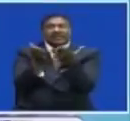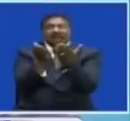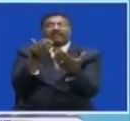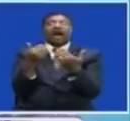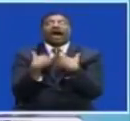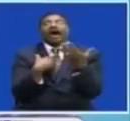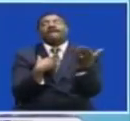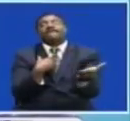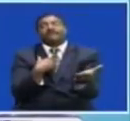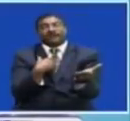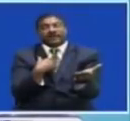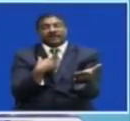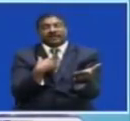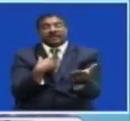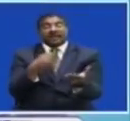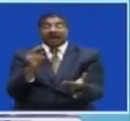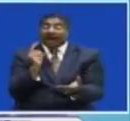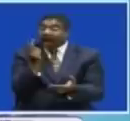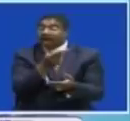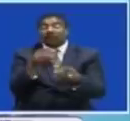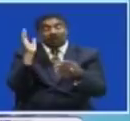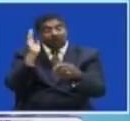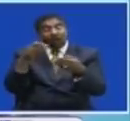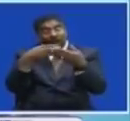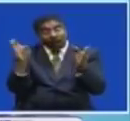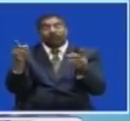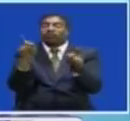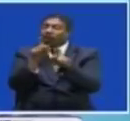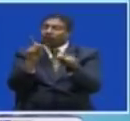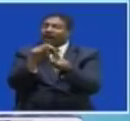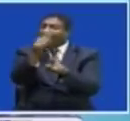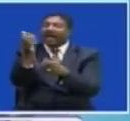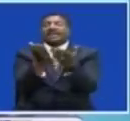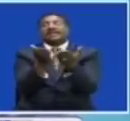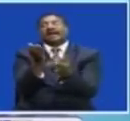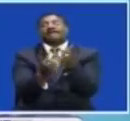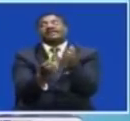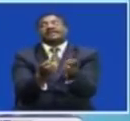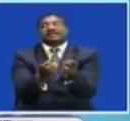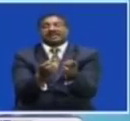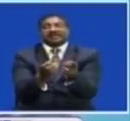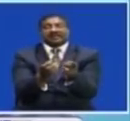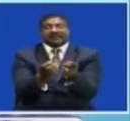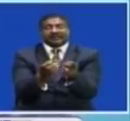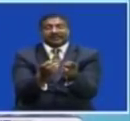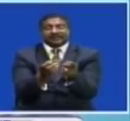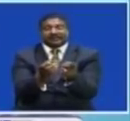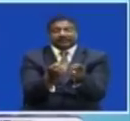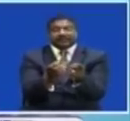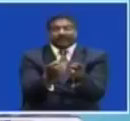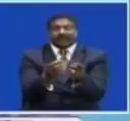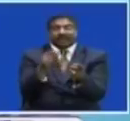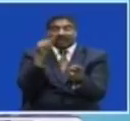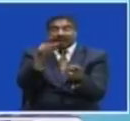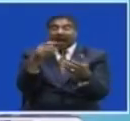fine Because we even Expanded We opened another Office So this has been So helpful to us Ever since we got